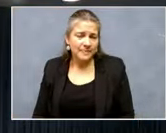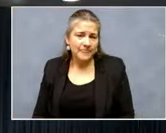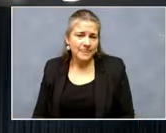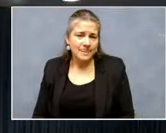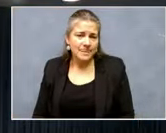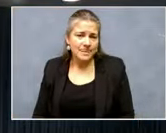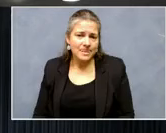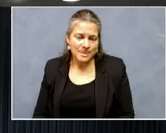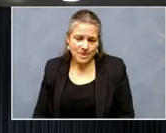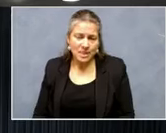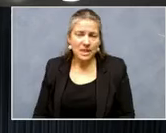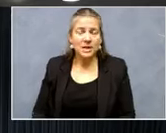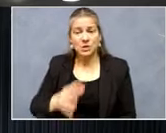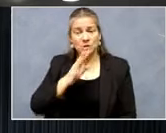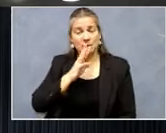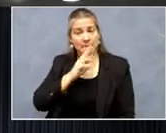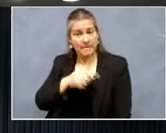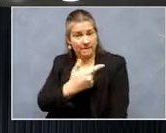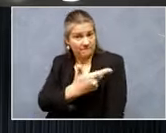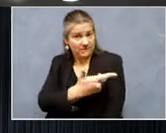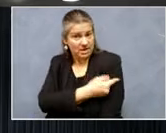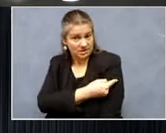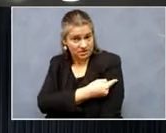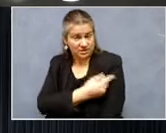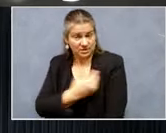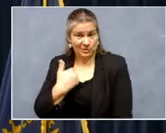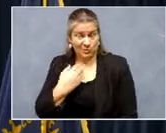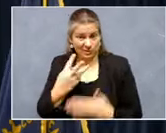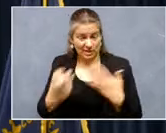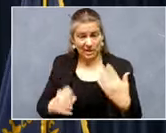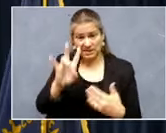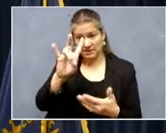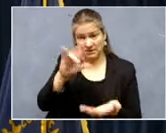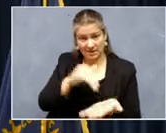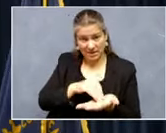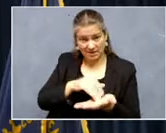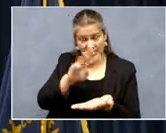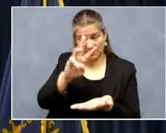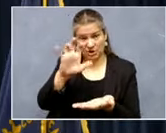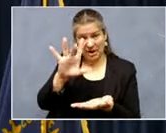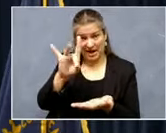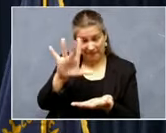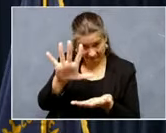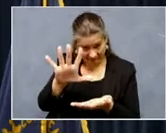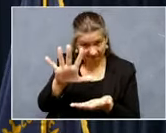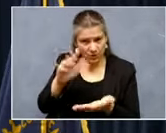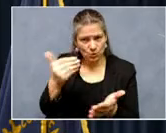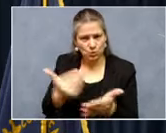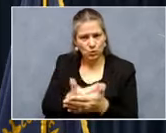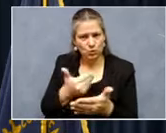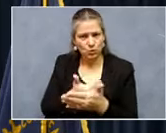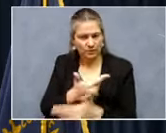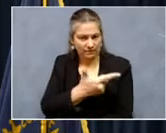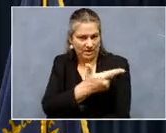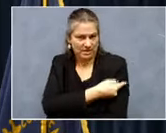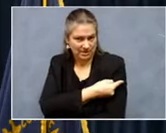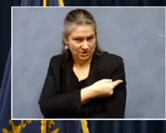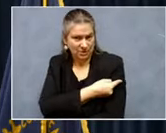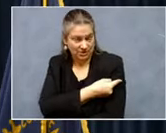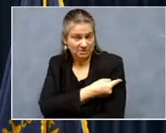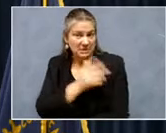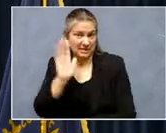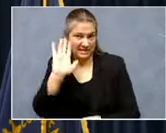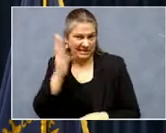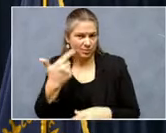Speaking of vaccinations over the weekend, 7,685 new vaccines. It does appear that we may be